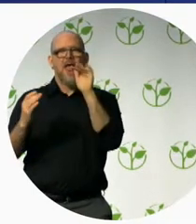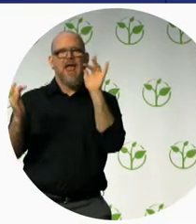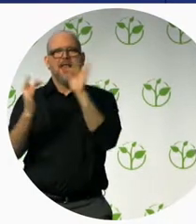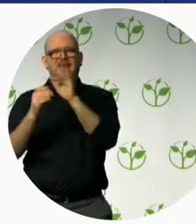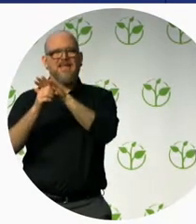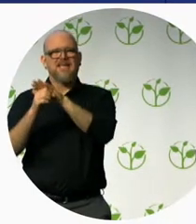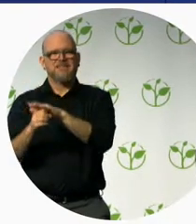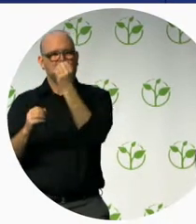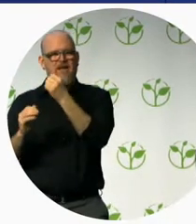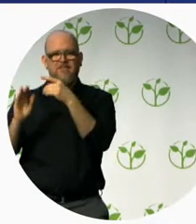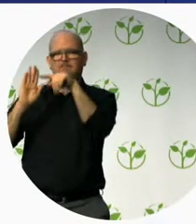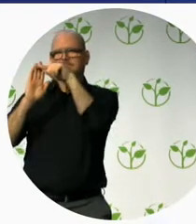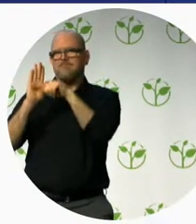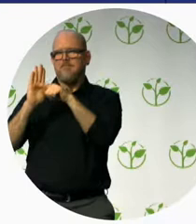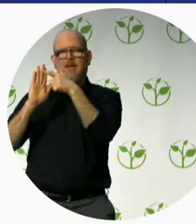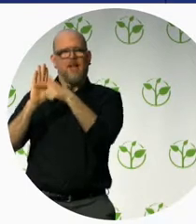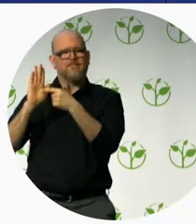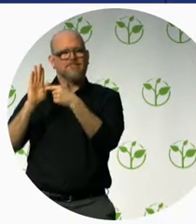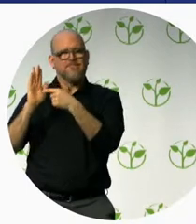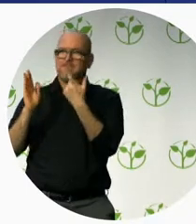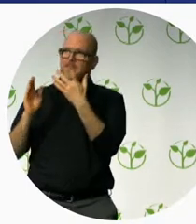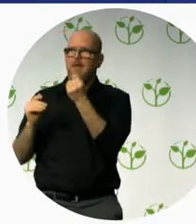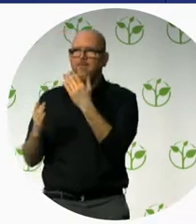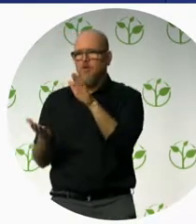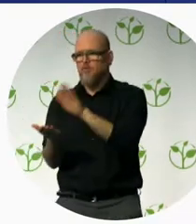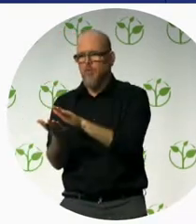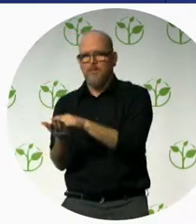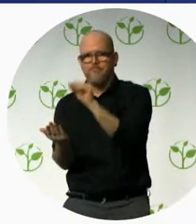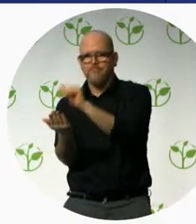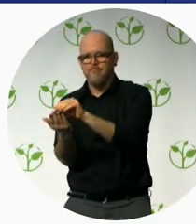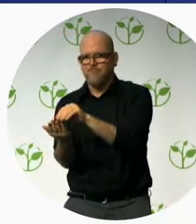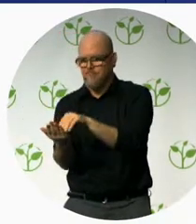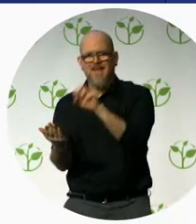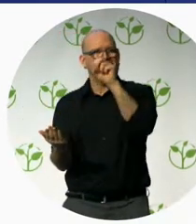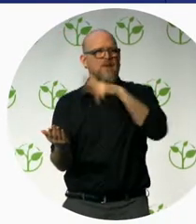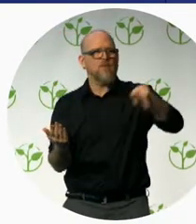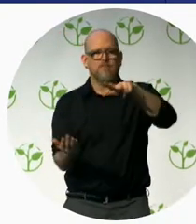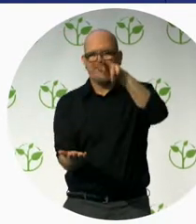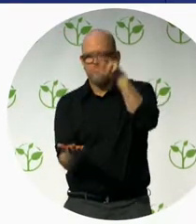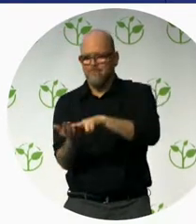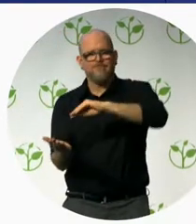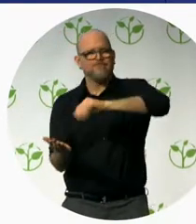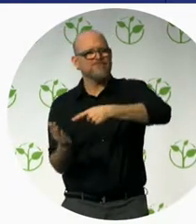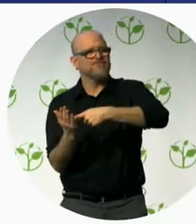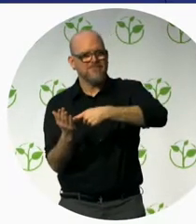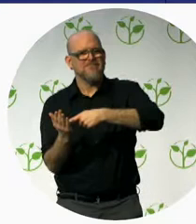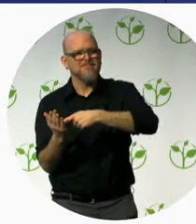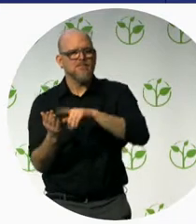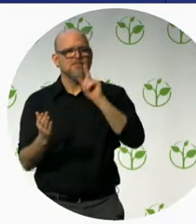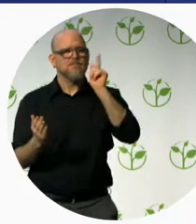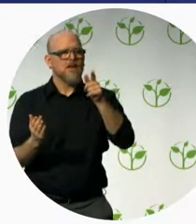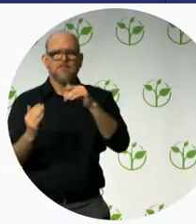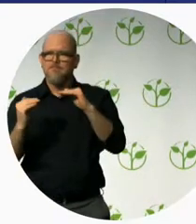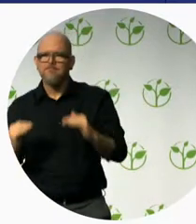widely recognized in the EU confirming the disabled person's status and granting them access to